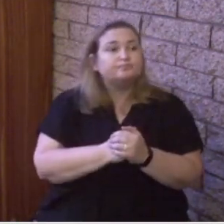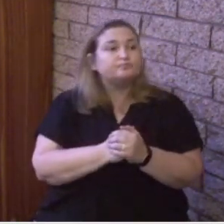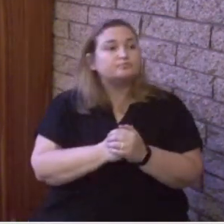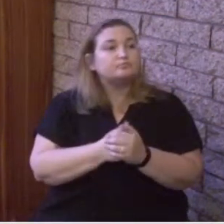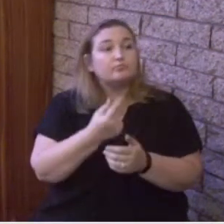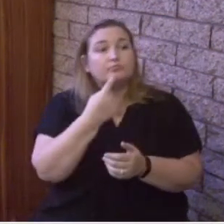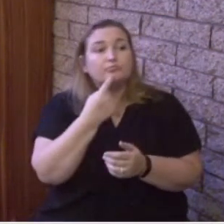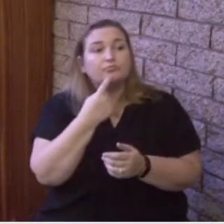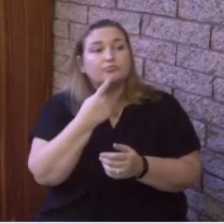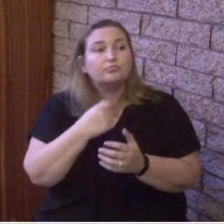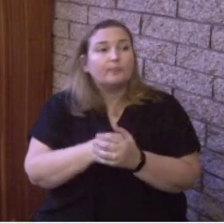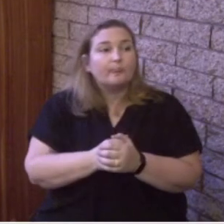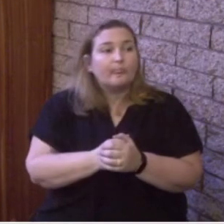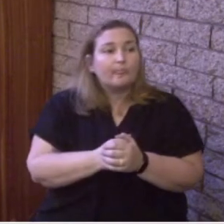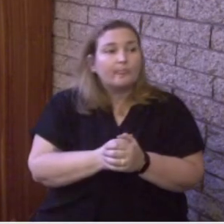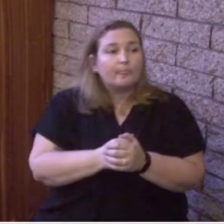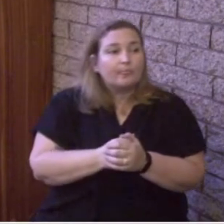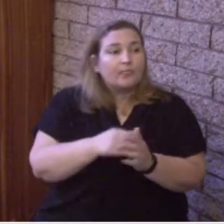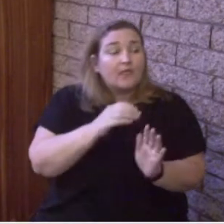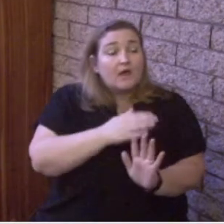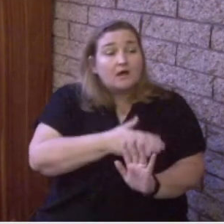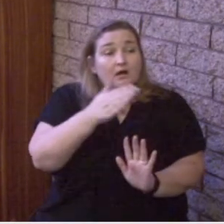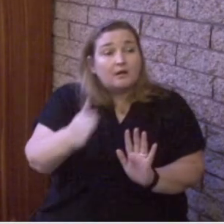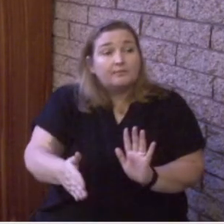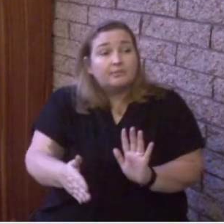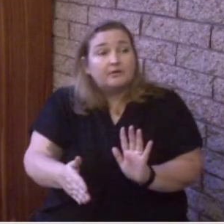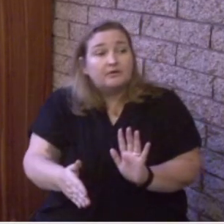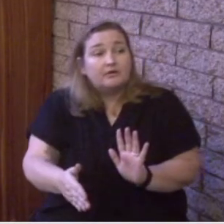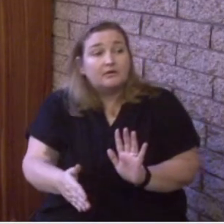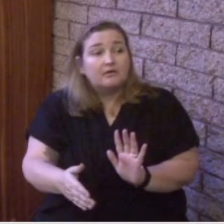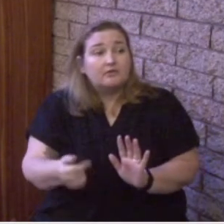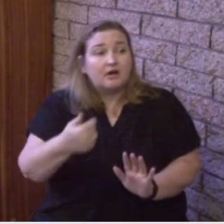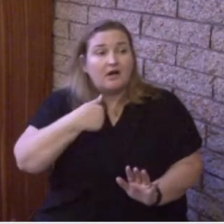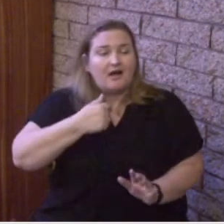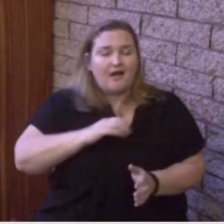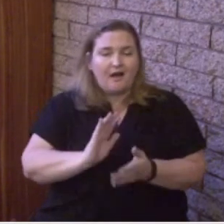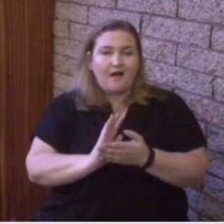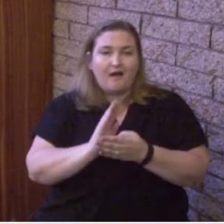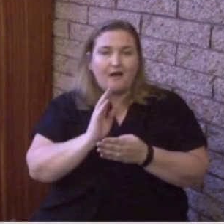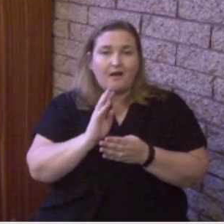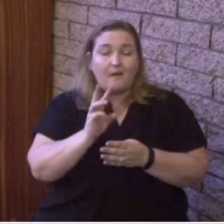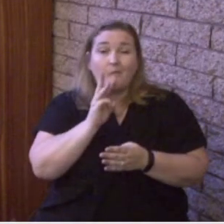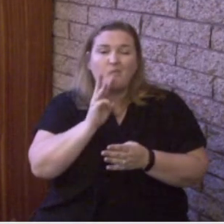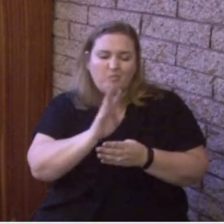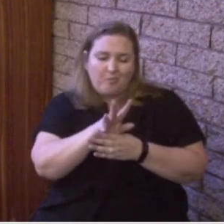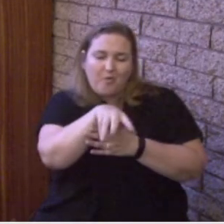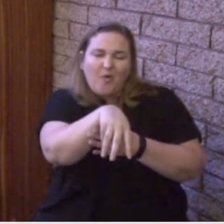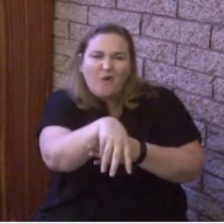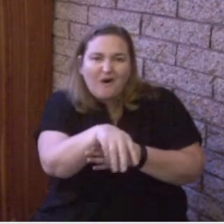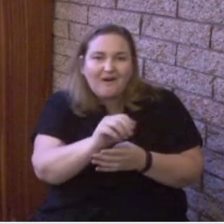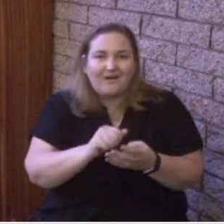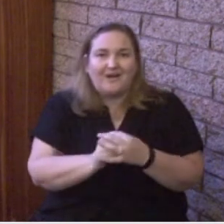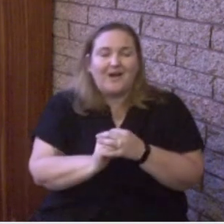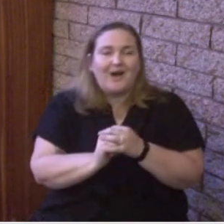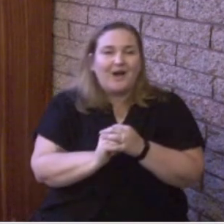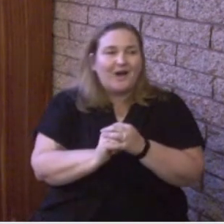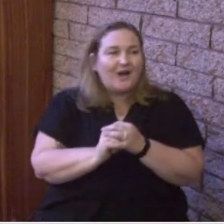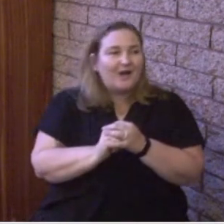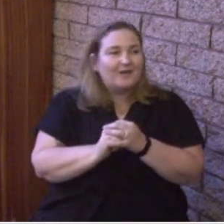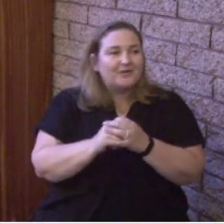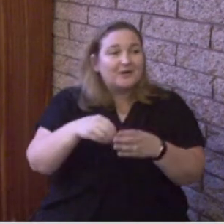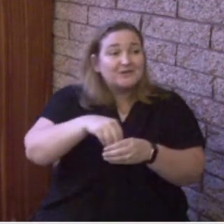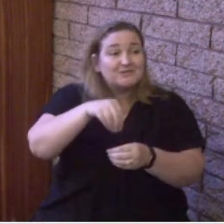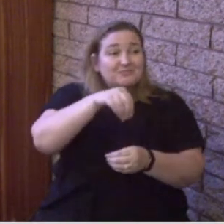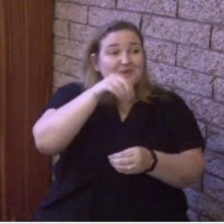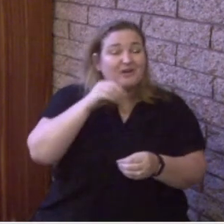come to pass afterward that I will pour out my spirit on all flesh. Your sons and your daughters shall prophesy.